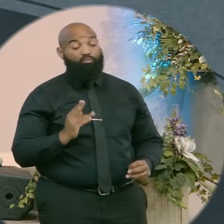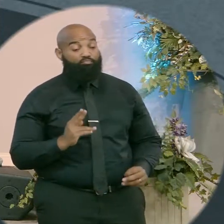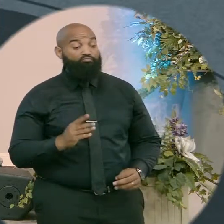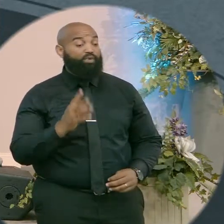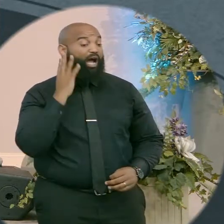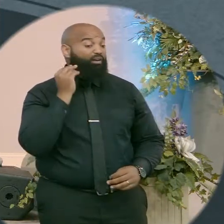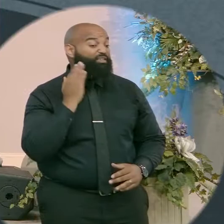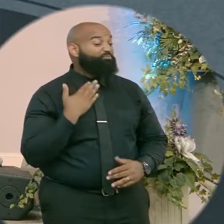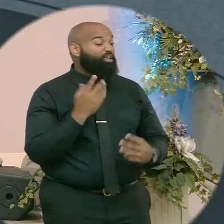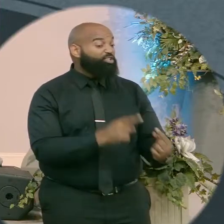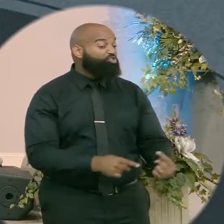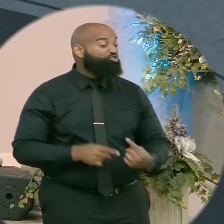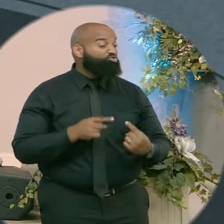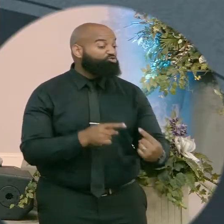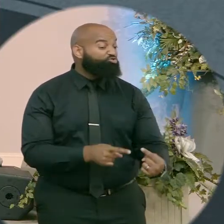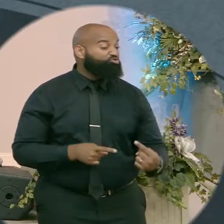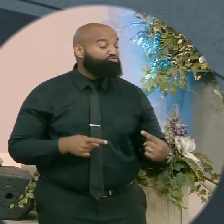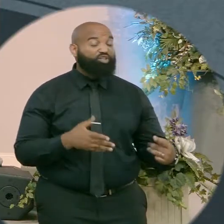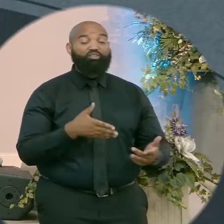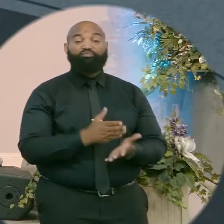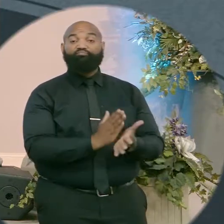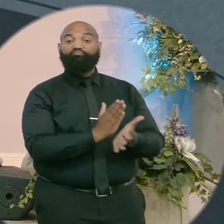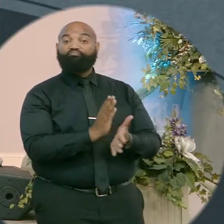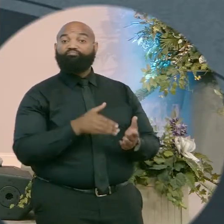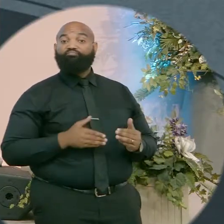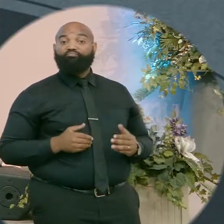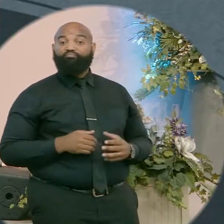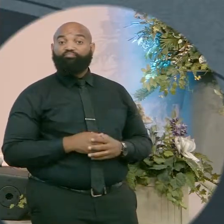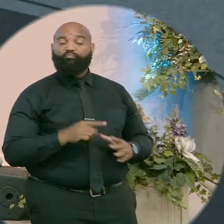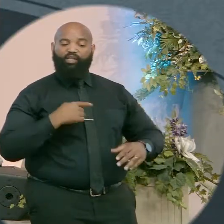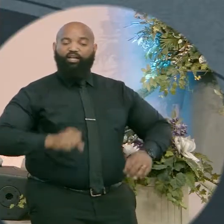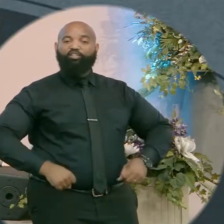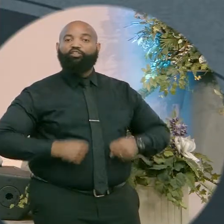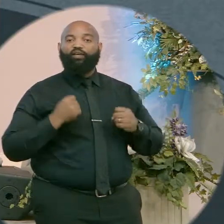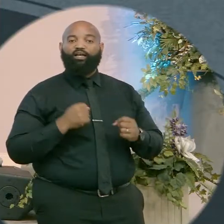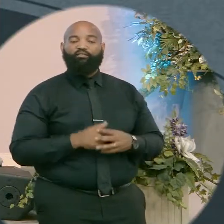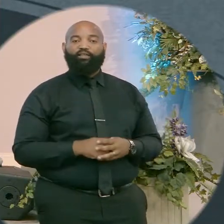The wilderness test for Jesus was a declaration of suffering.